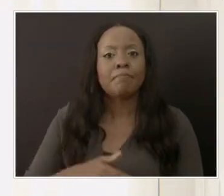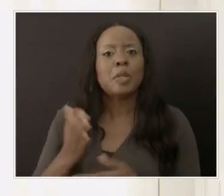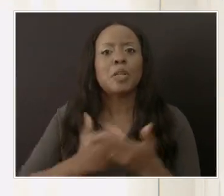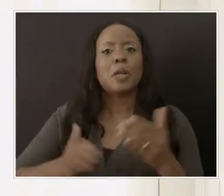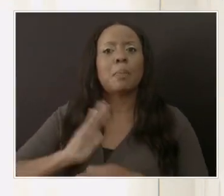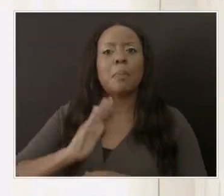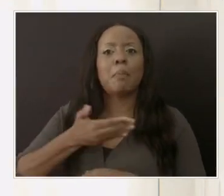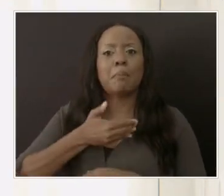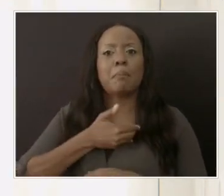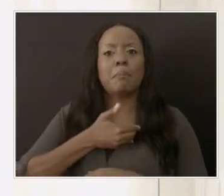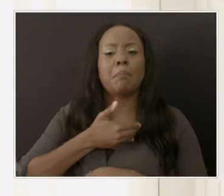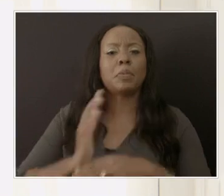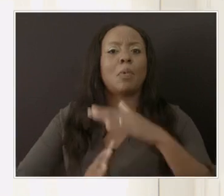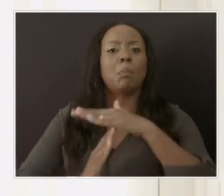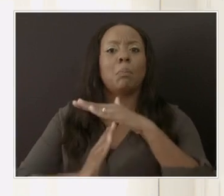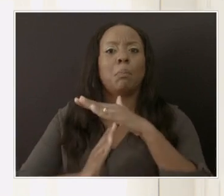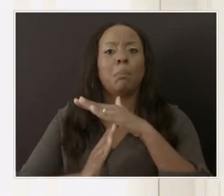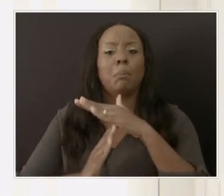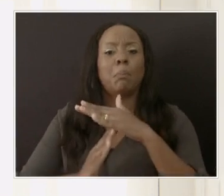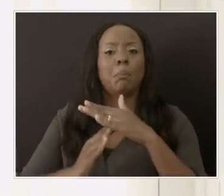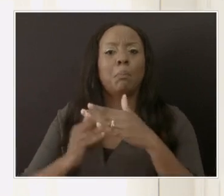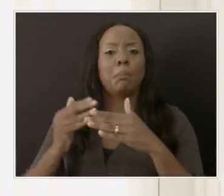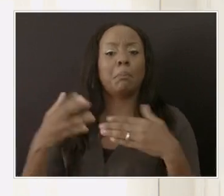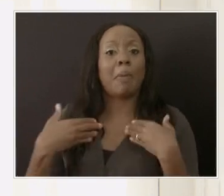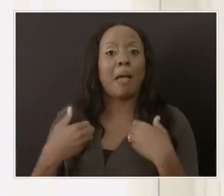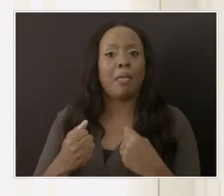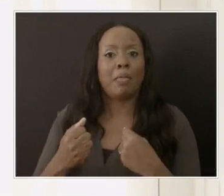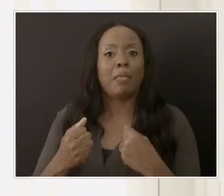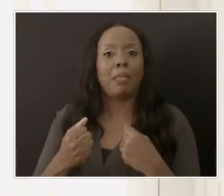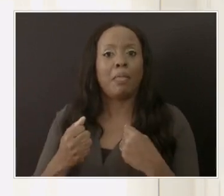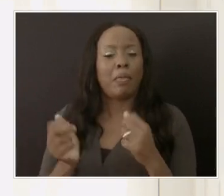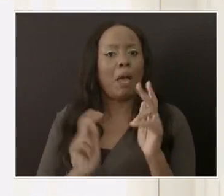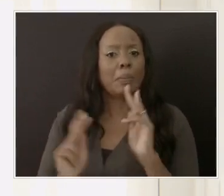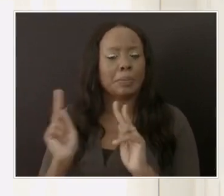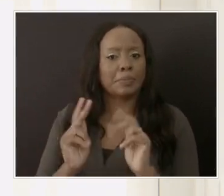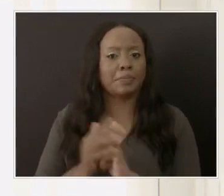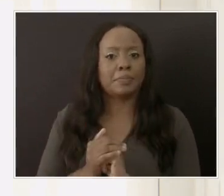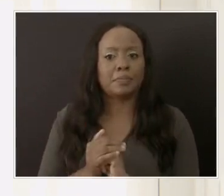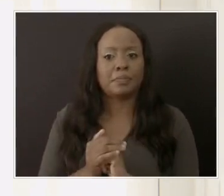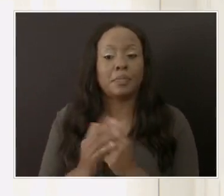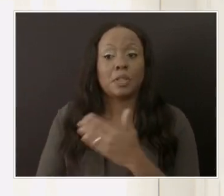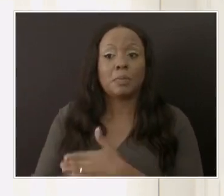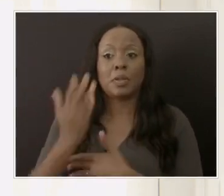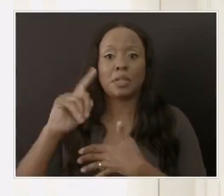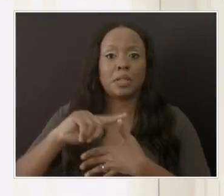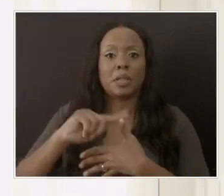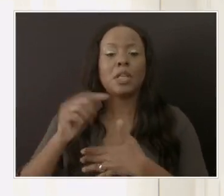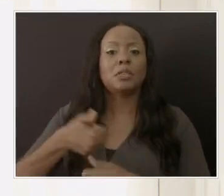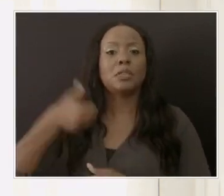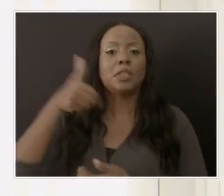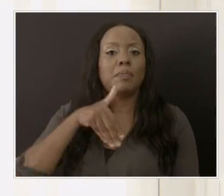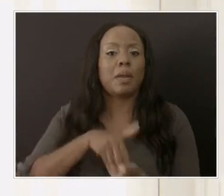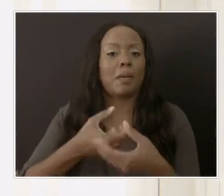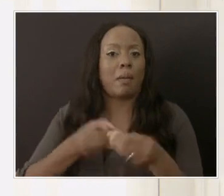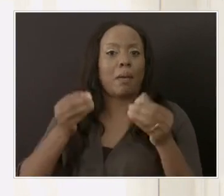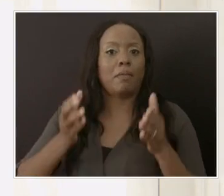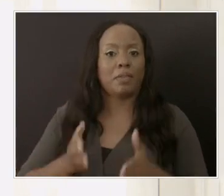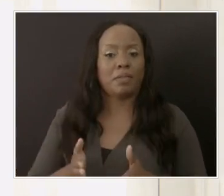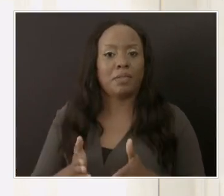health officials. This morning we have with us this country's chief medical officer of health,